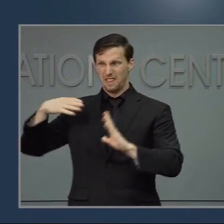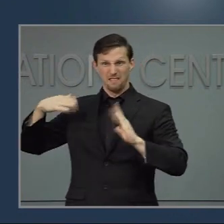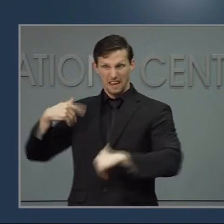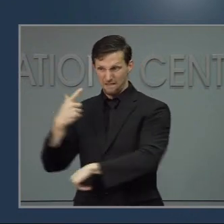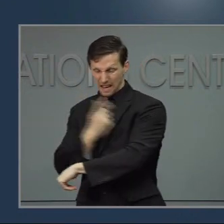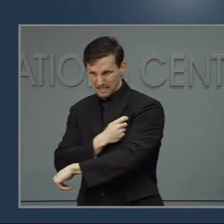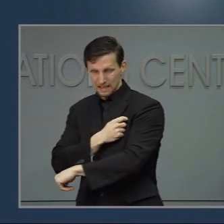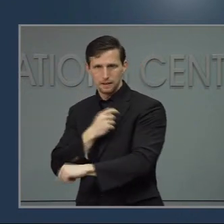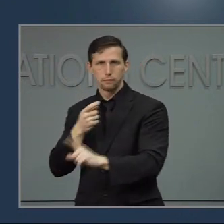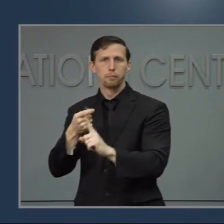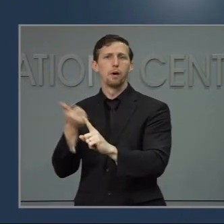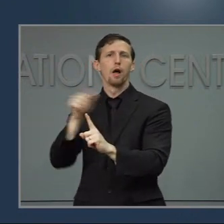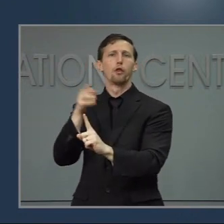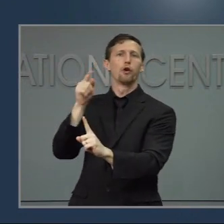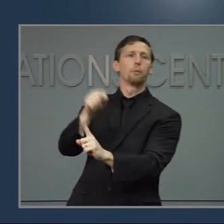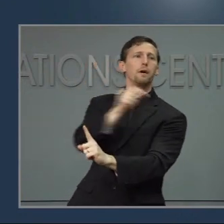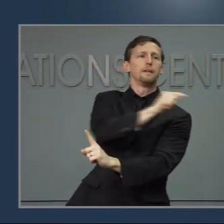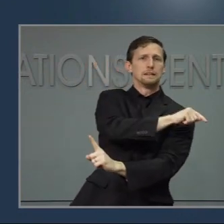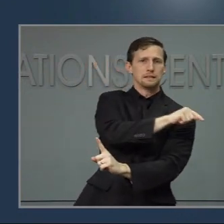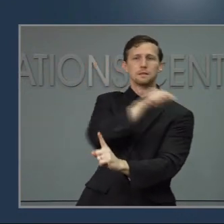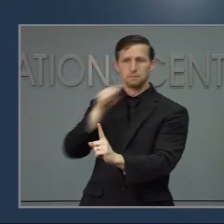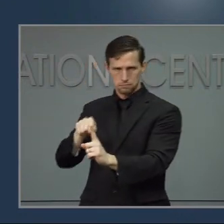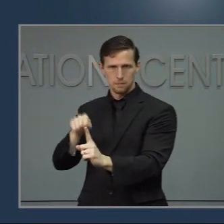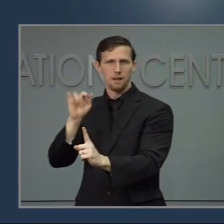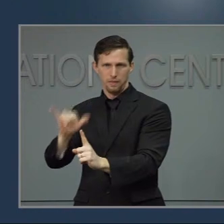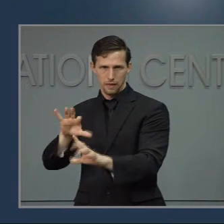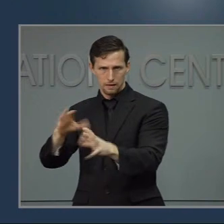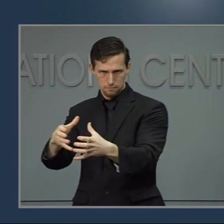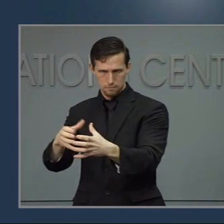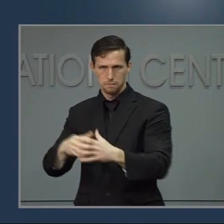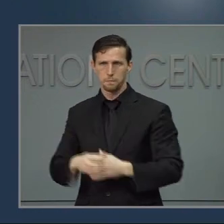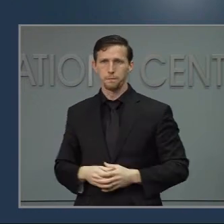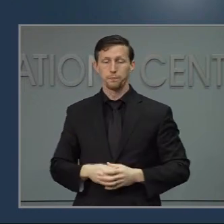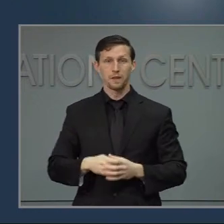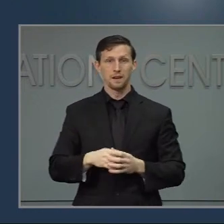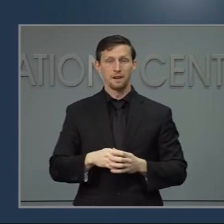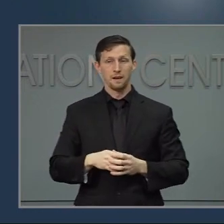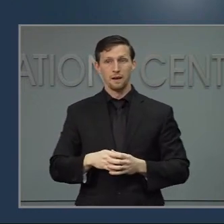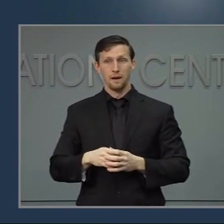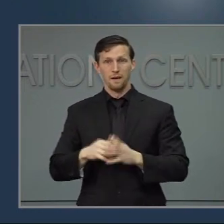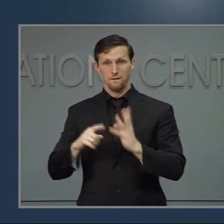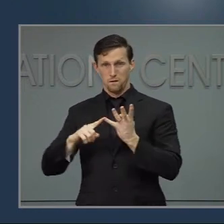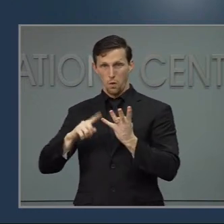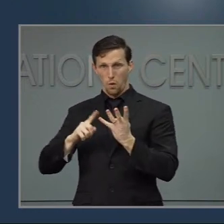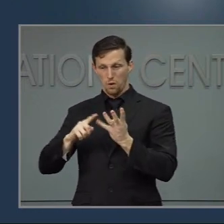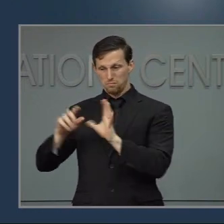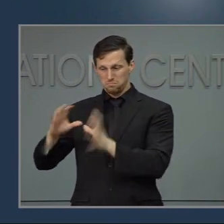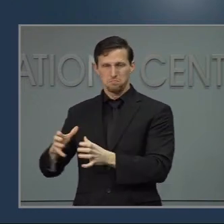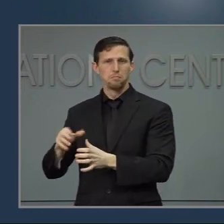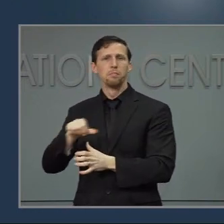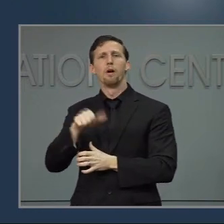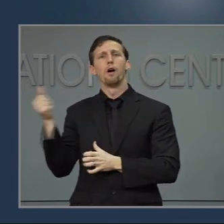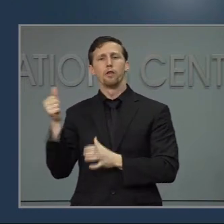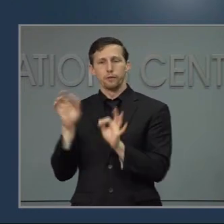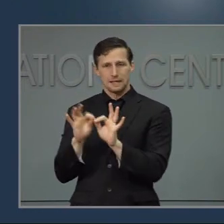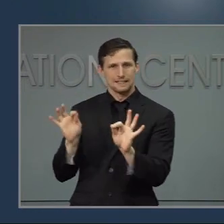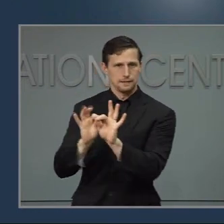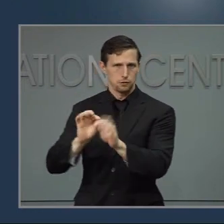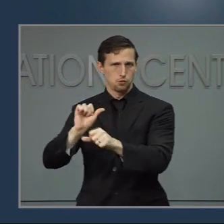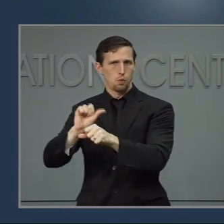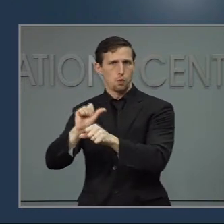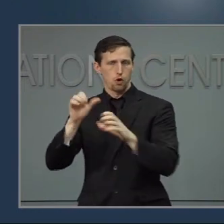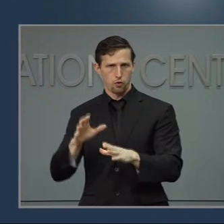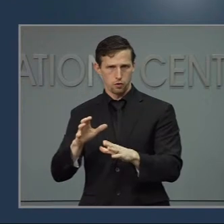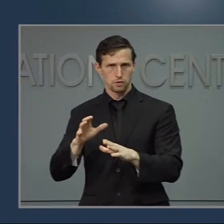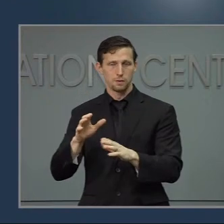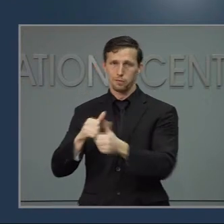to their age, medical condition, or job function. Then, vaccines will open to other essential workers, as defined by the CDC, who have not